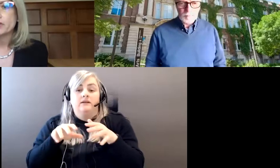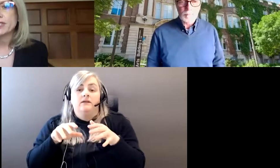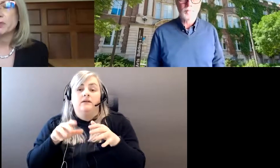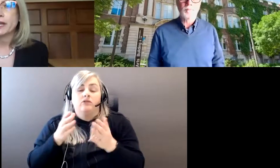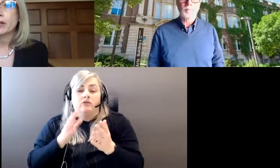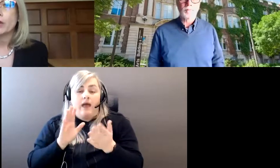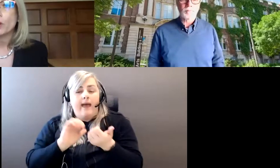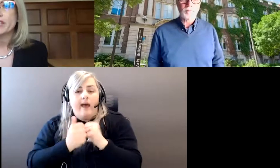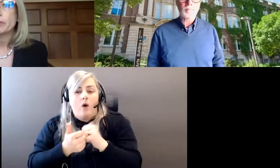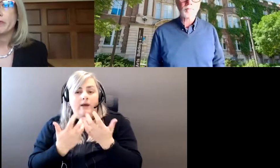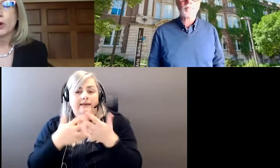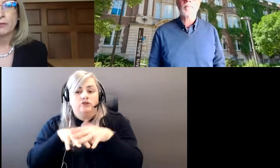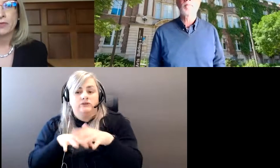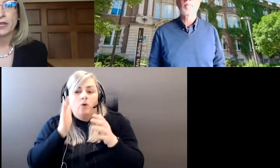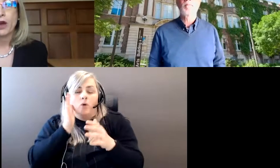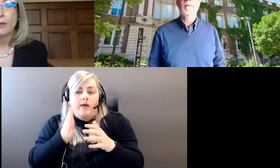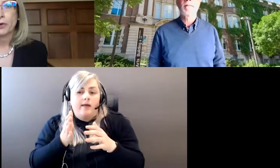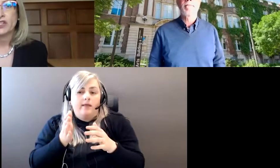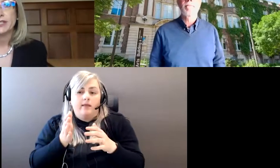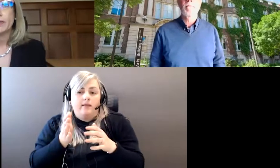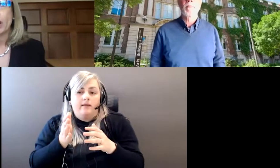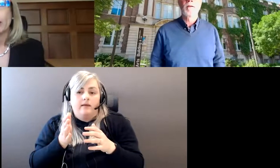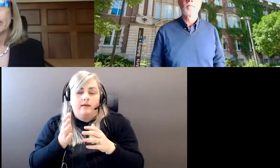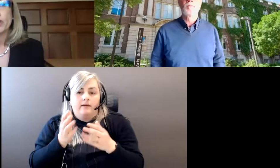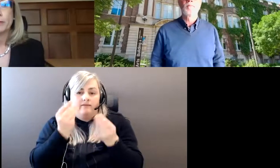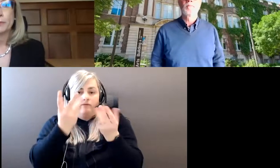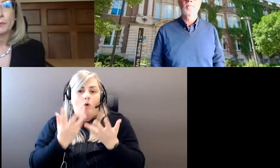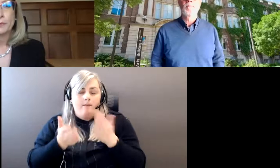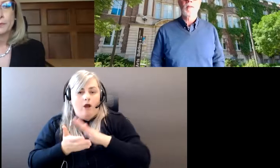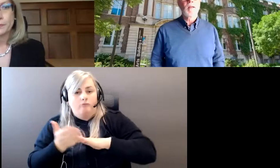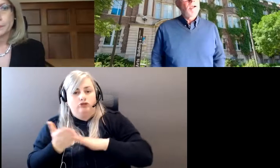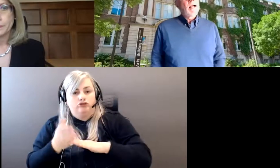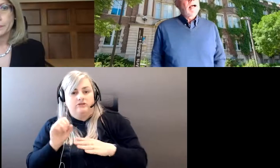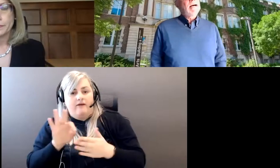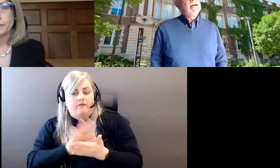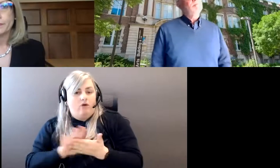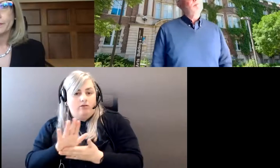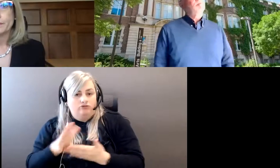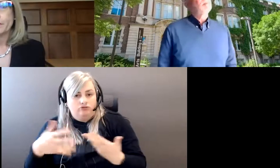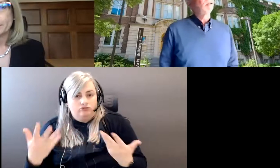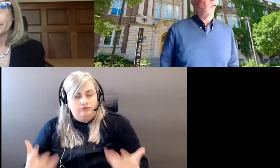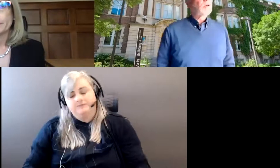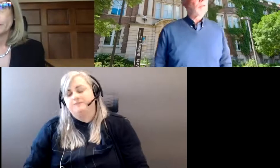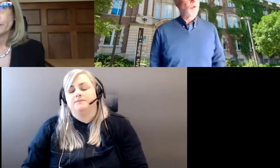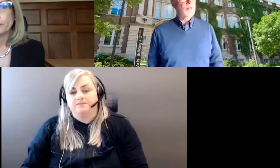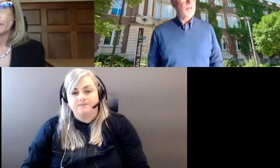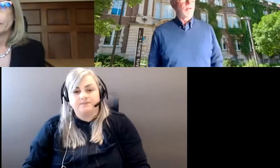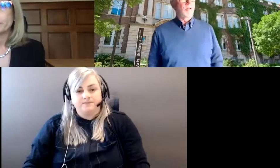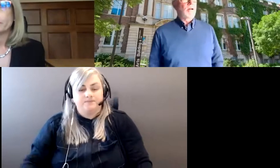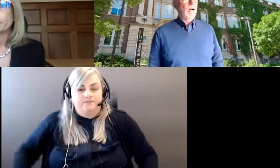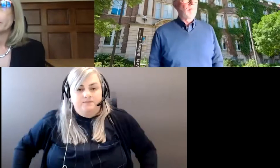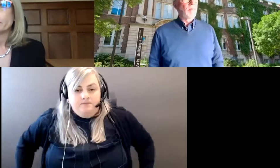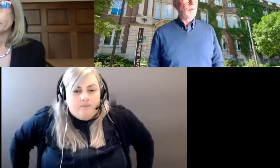is interdisciplinarity going to inform the operations of the college? Um, so really good question.